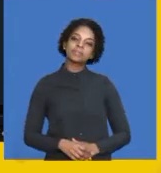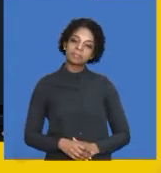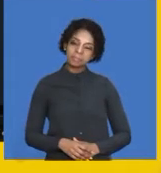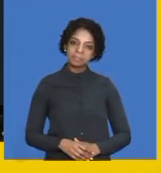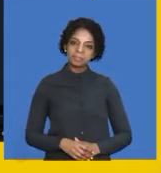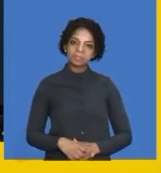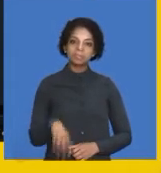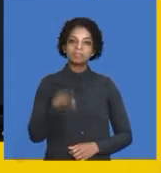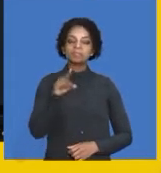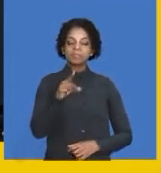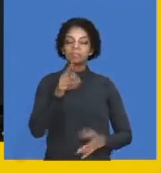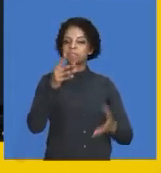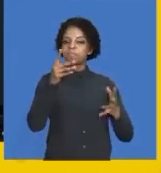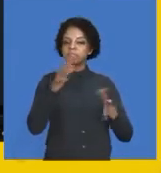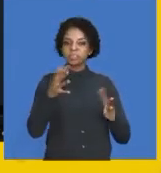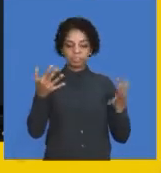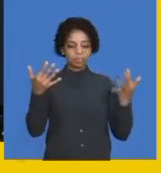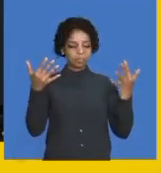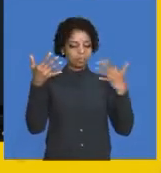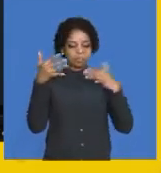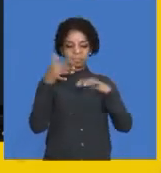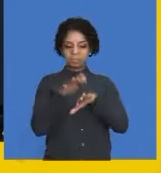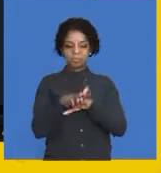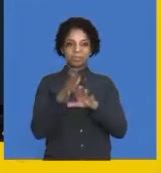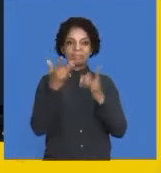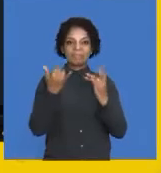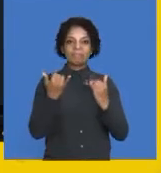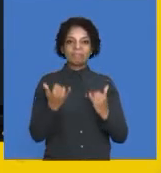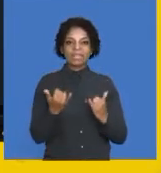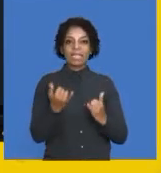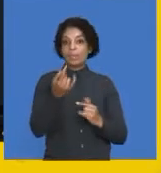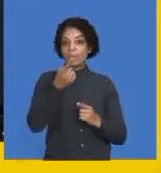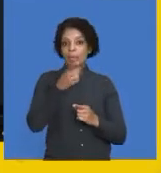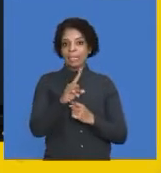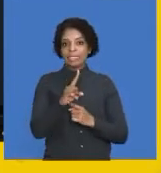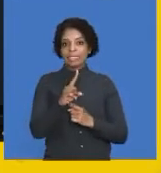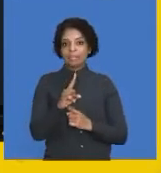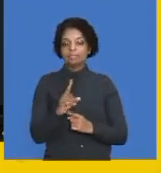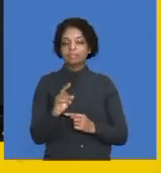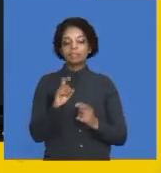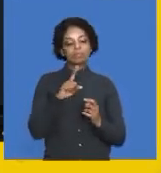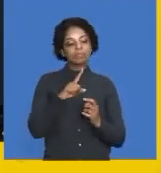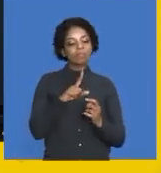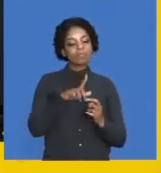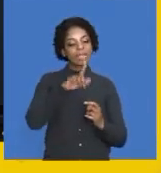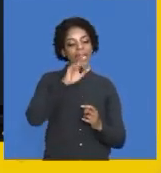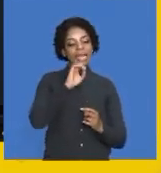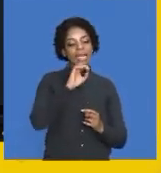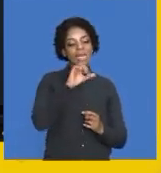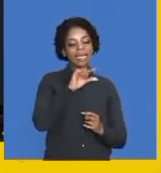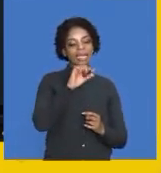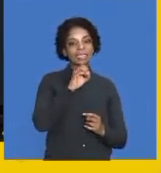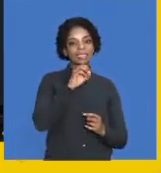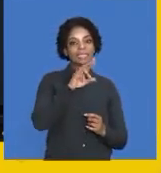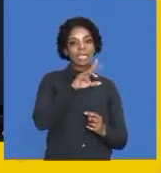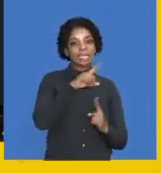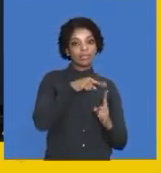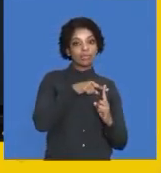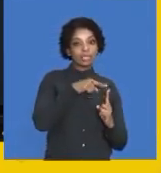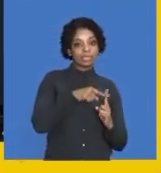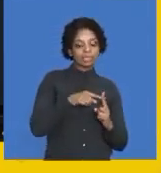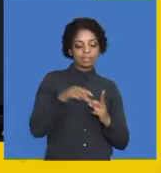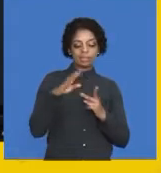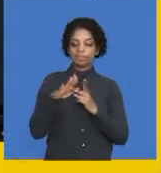when the two balances because now you know you have reconciled your creditor's ledger with the statement